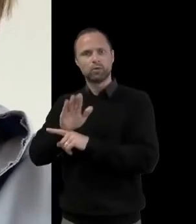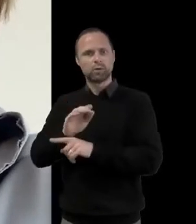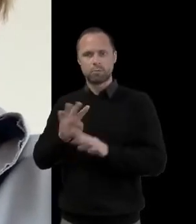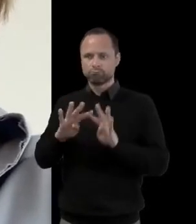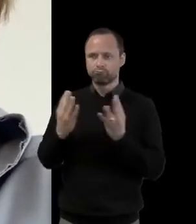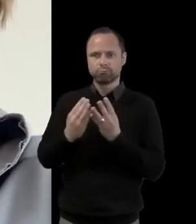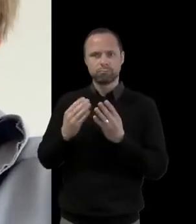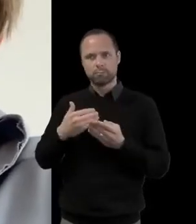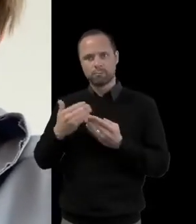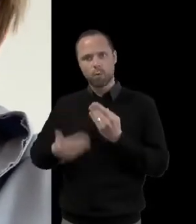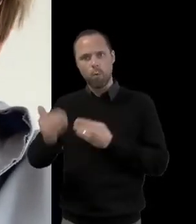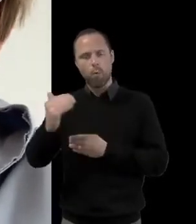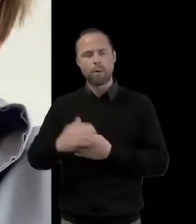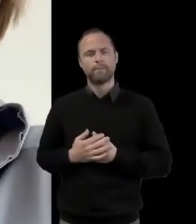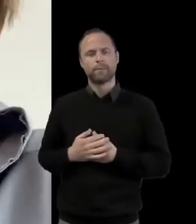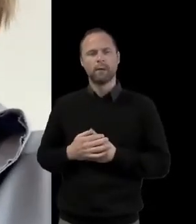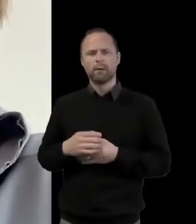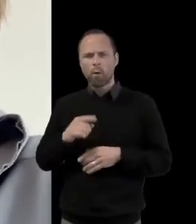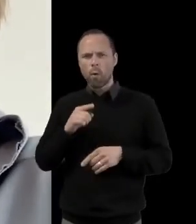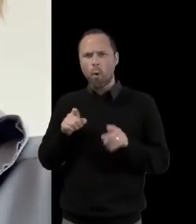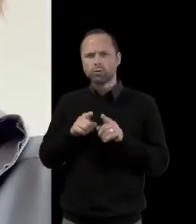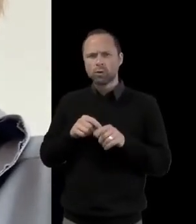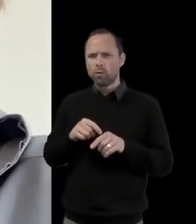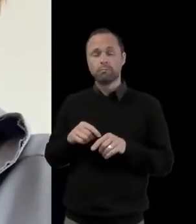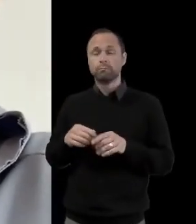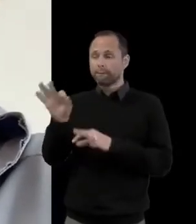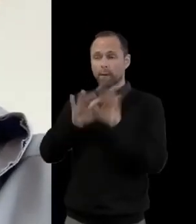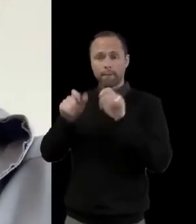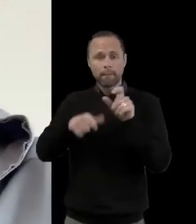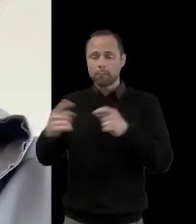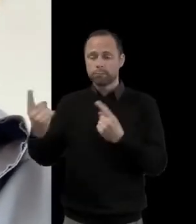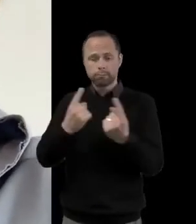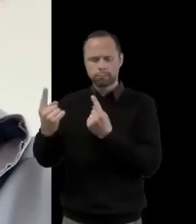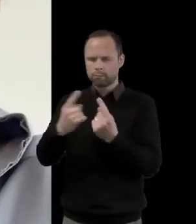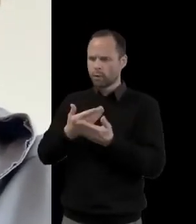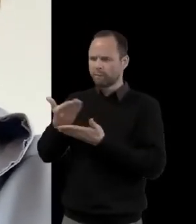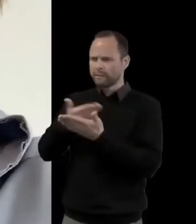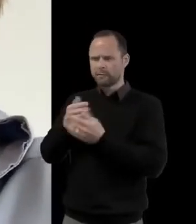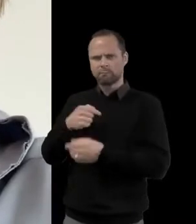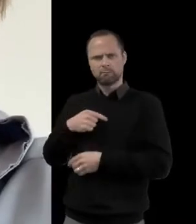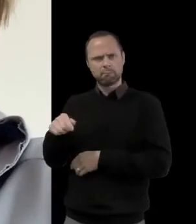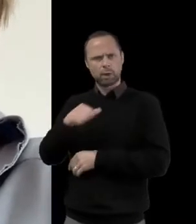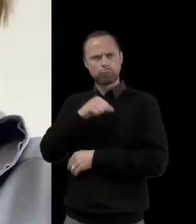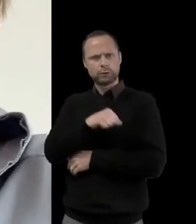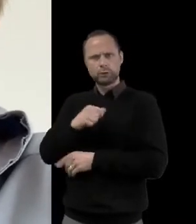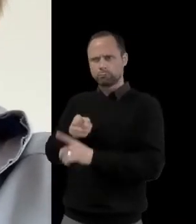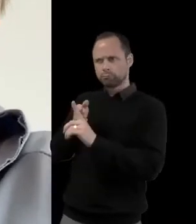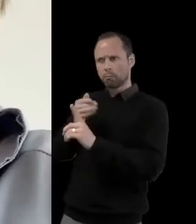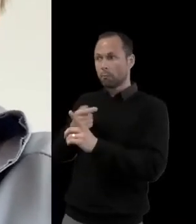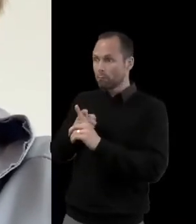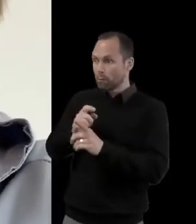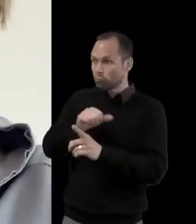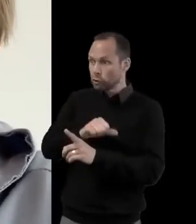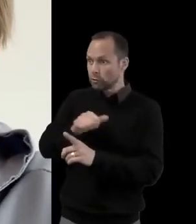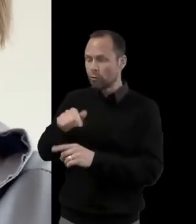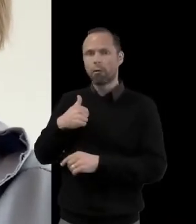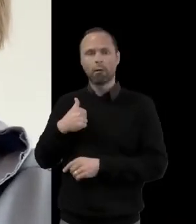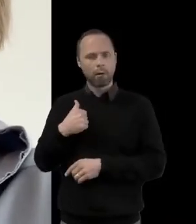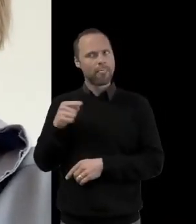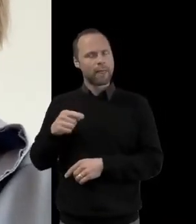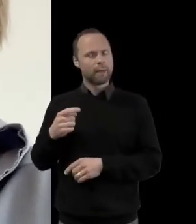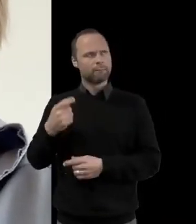within the community there's quite a few Christians and we're starting to question together why God may have placed us here.